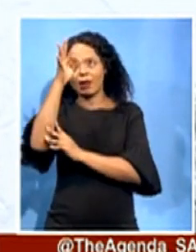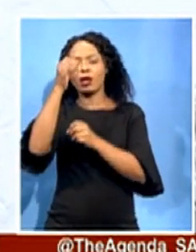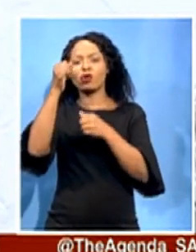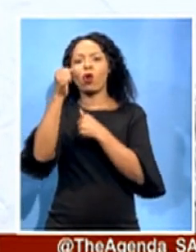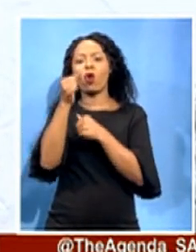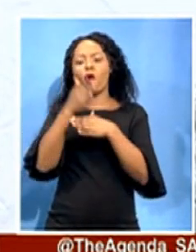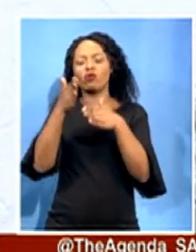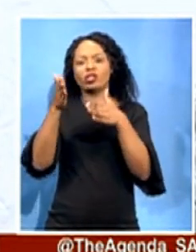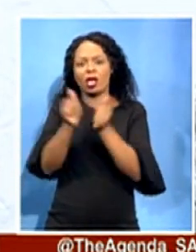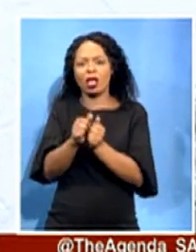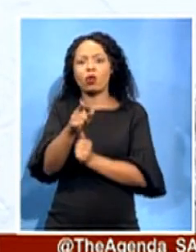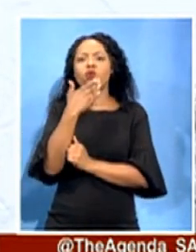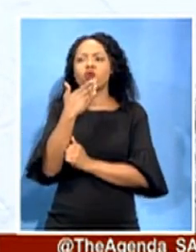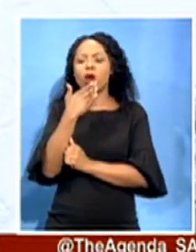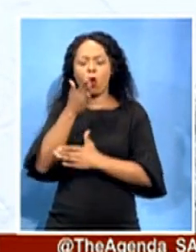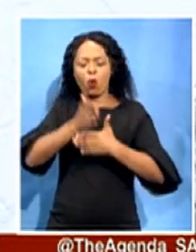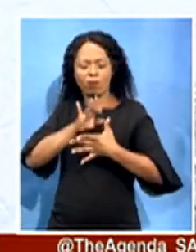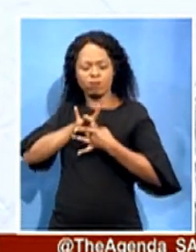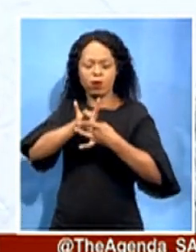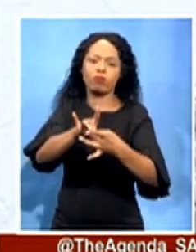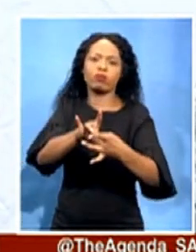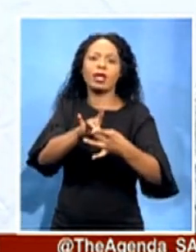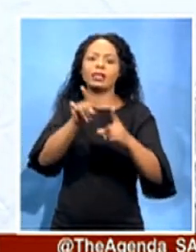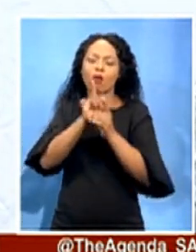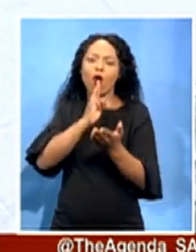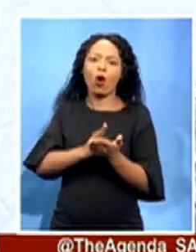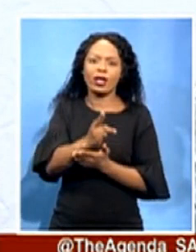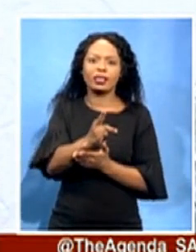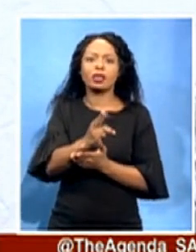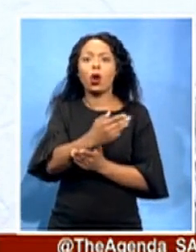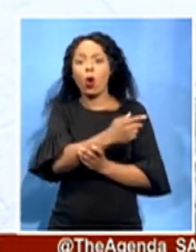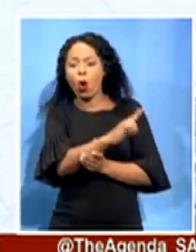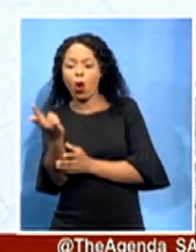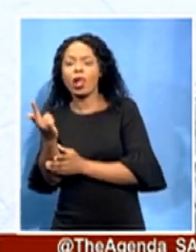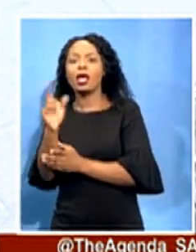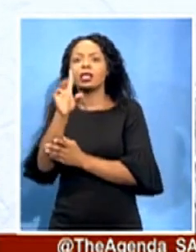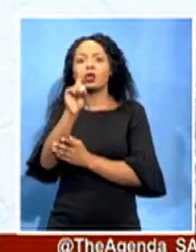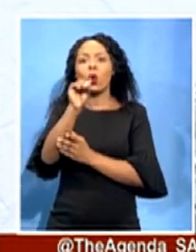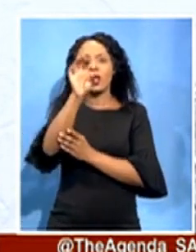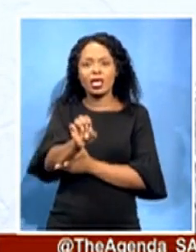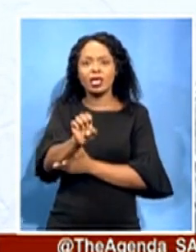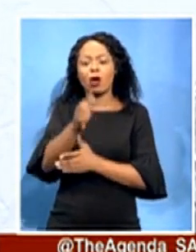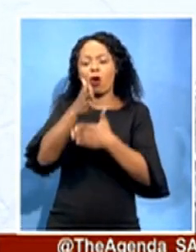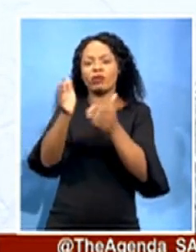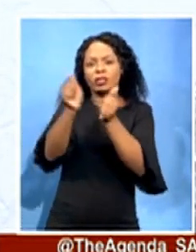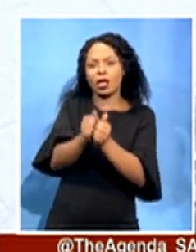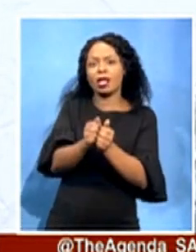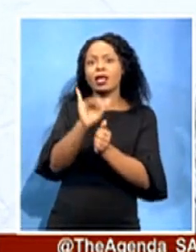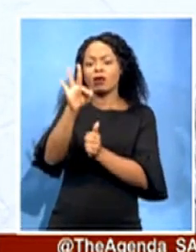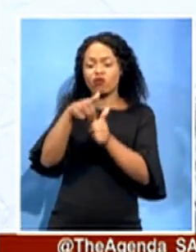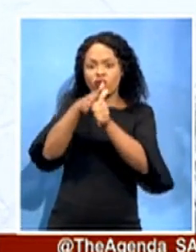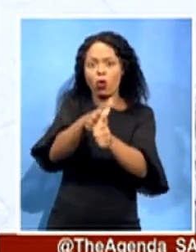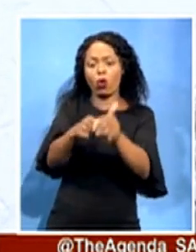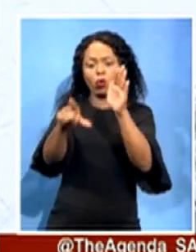My message to all DOE officials is that those who work according to the prescripts of the law have a